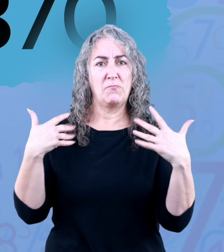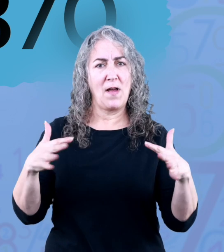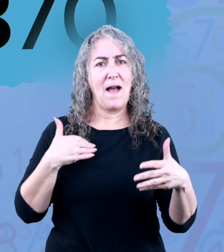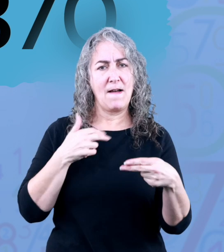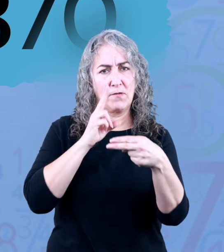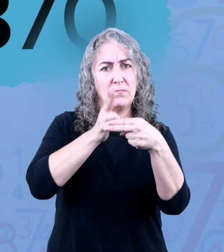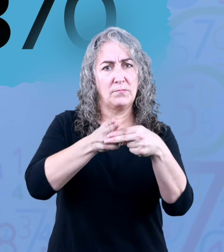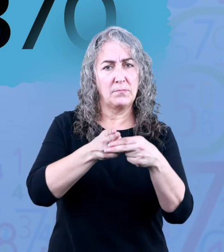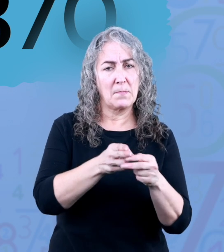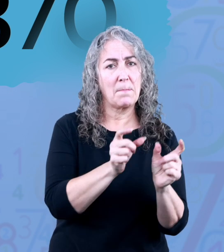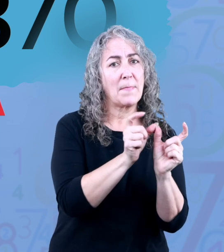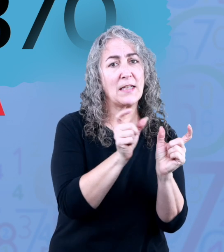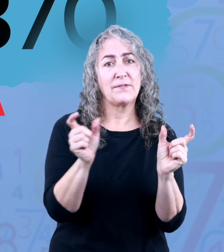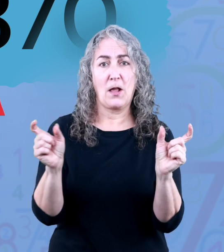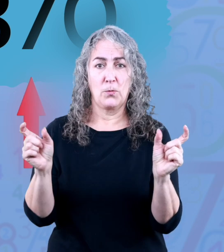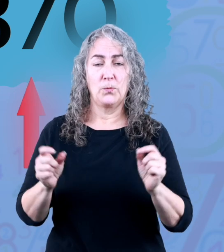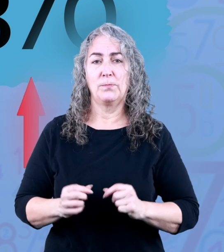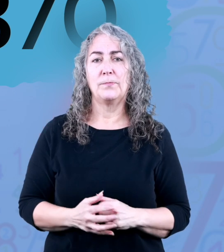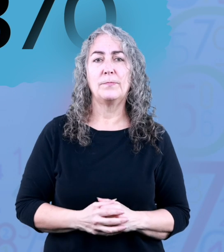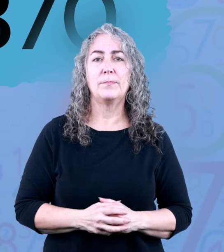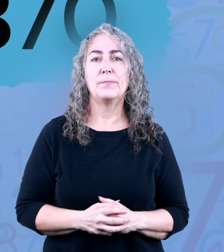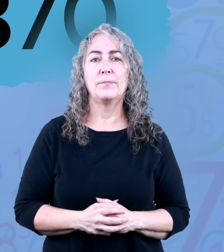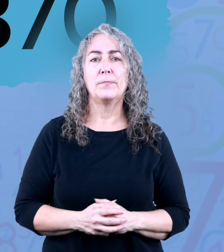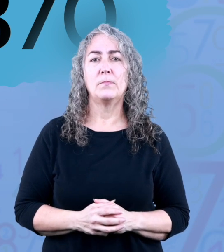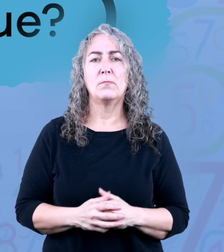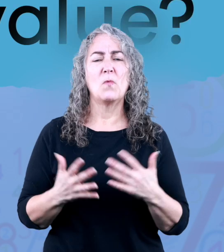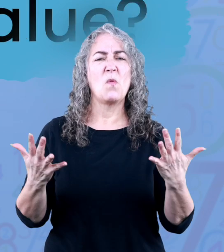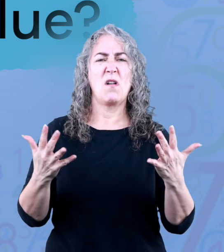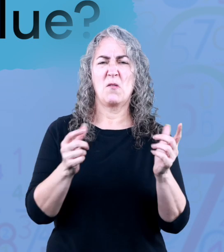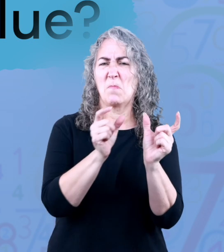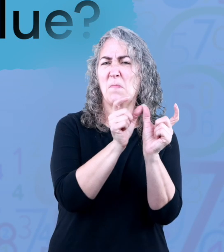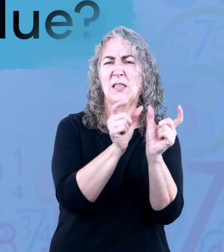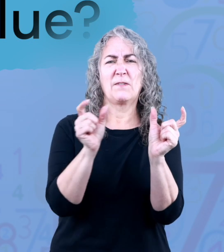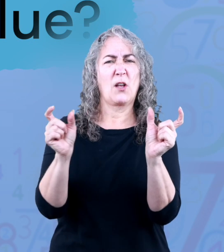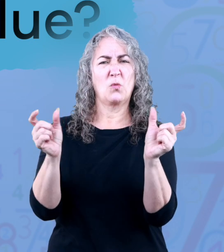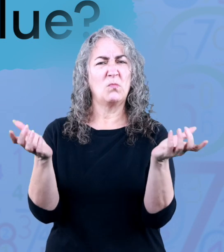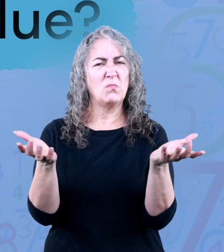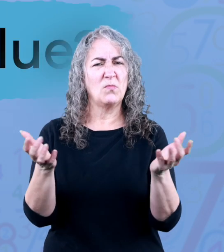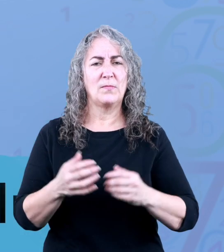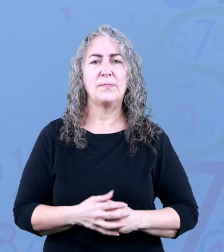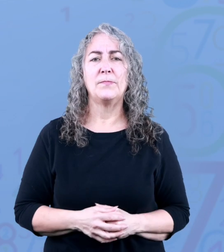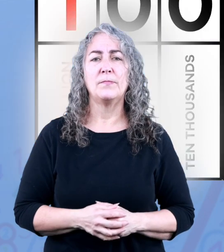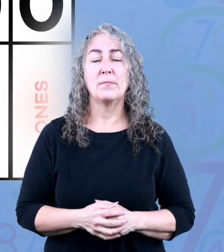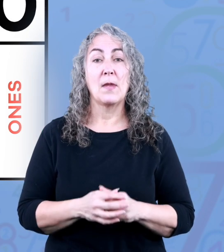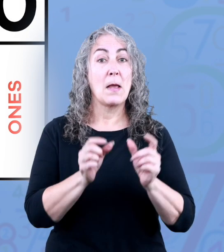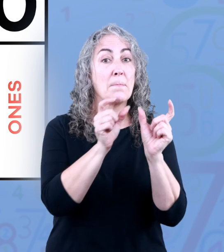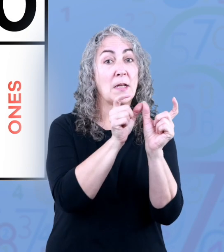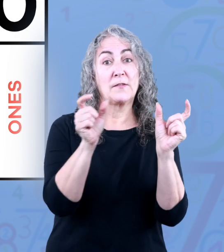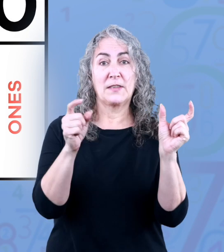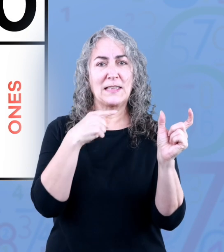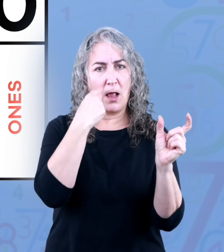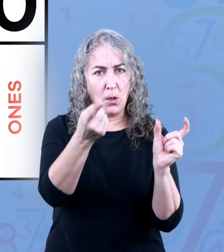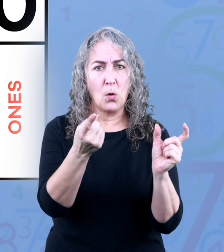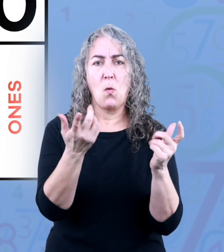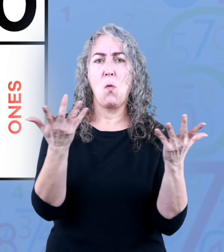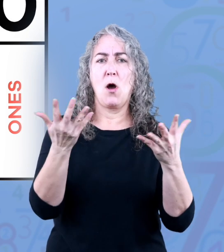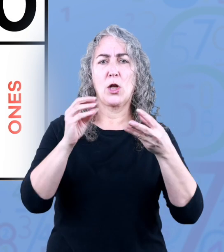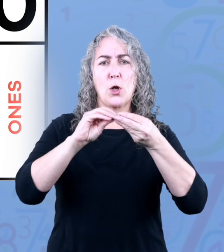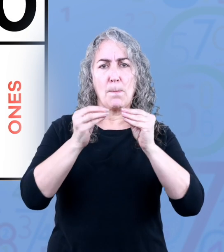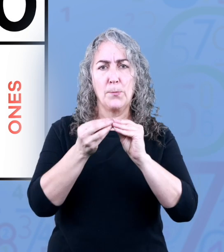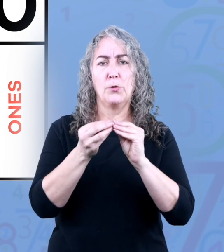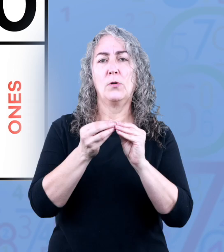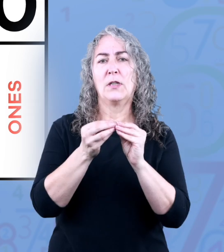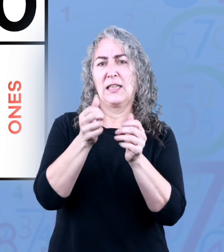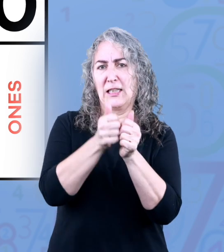called a place value what is place value place value tells us how